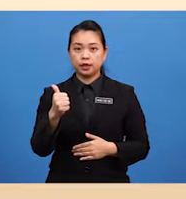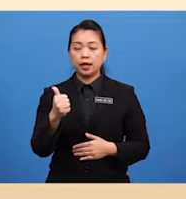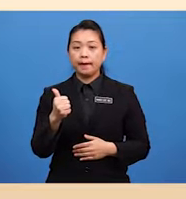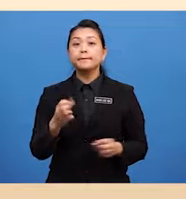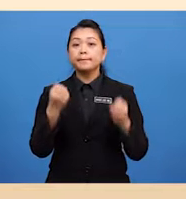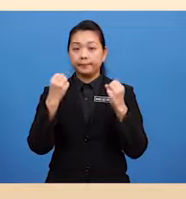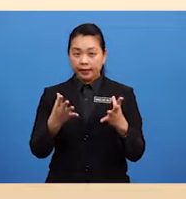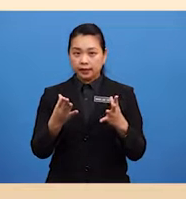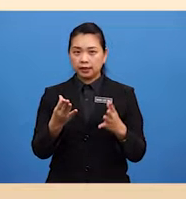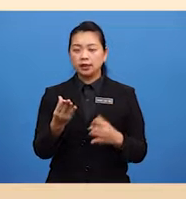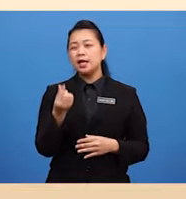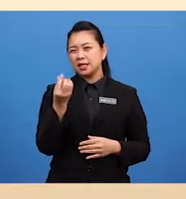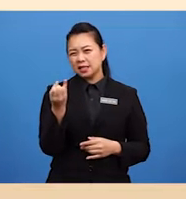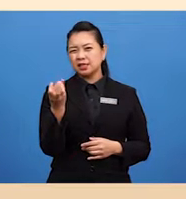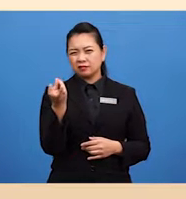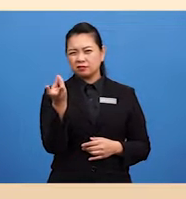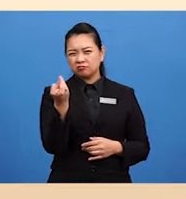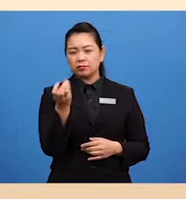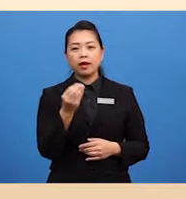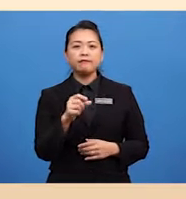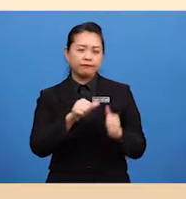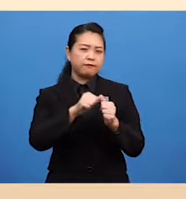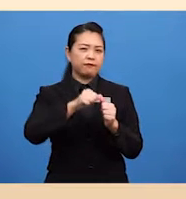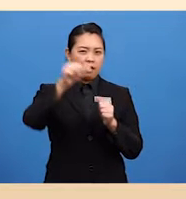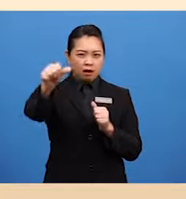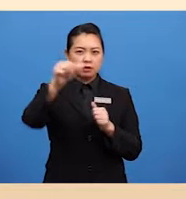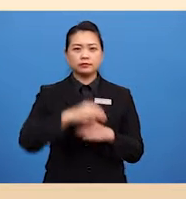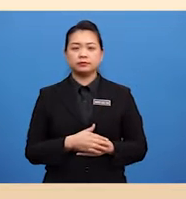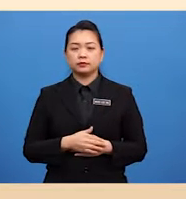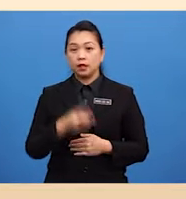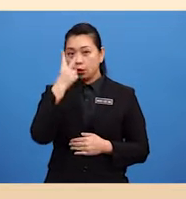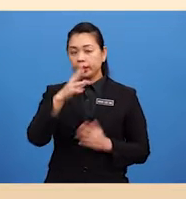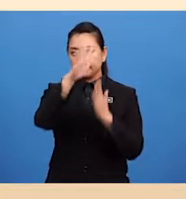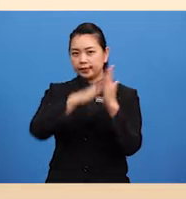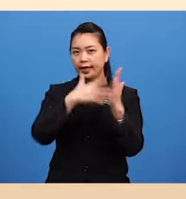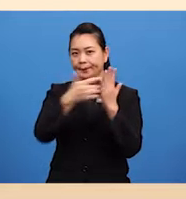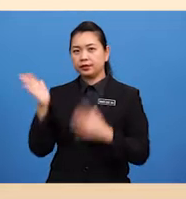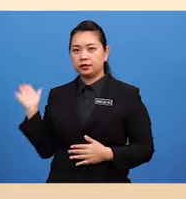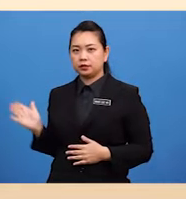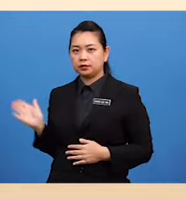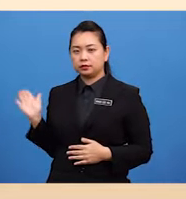Little And Far Look At The Table On The Screen